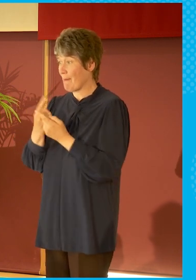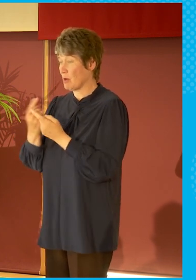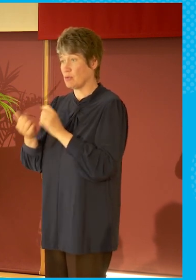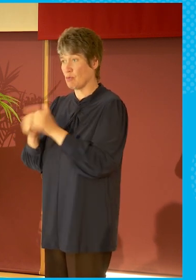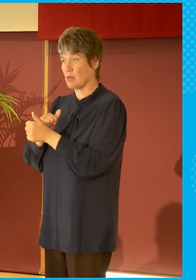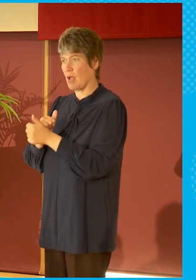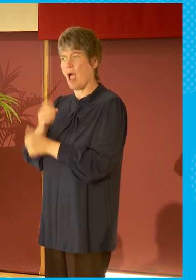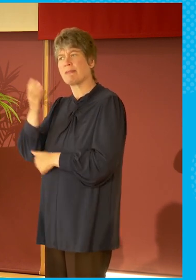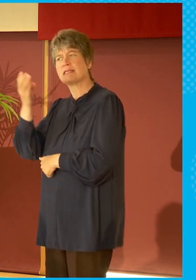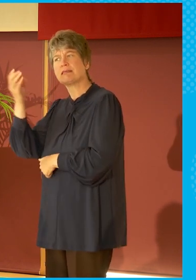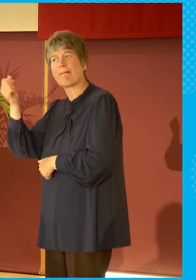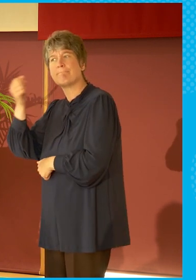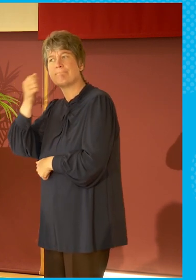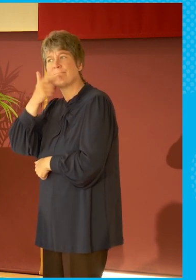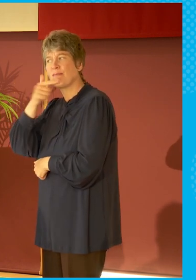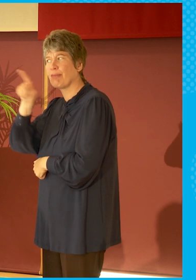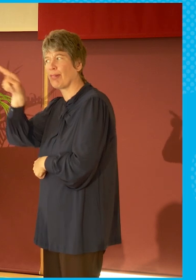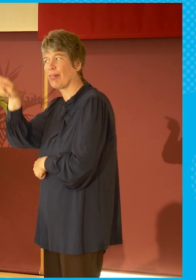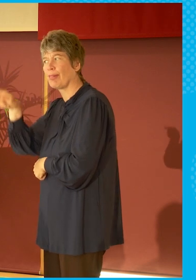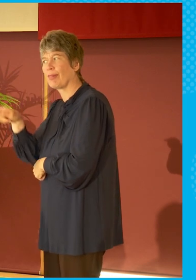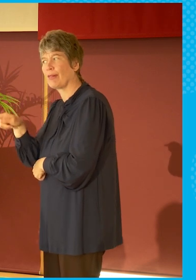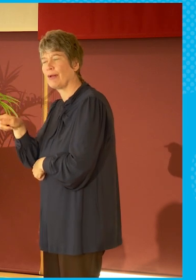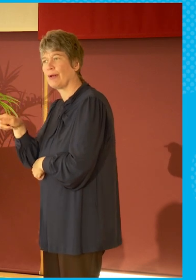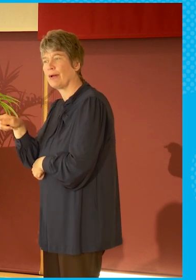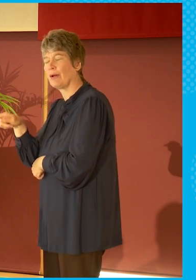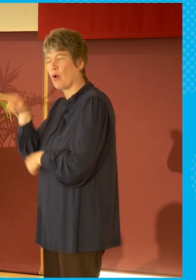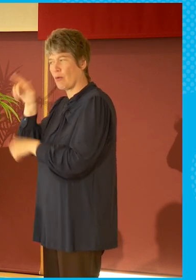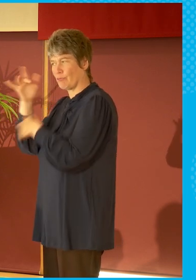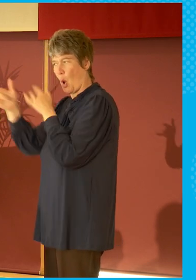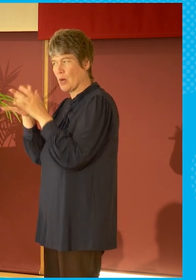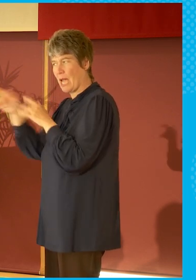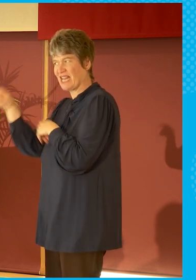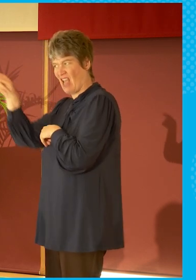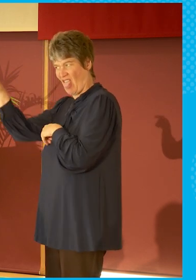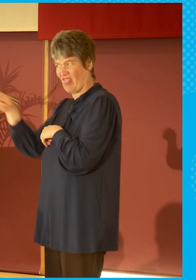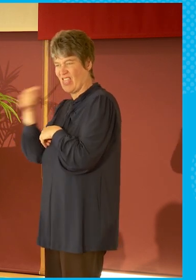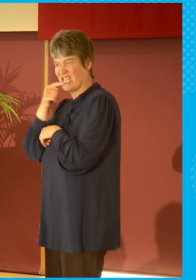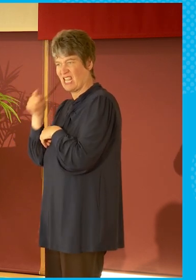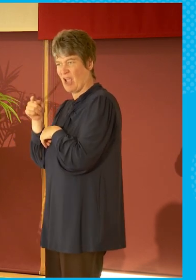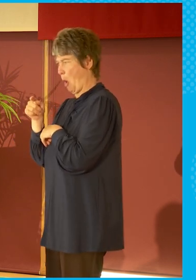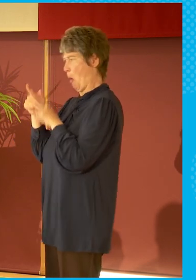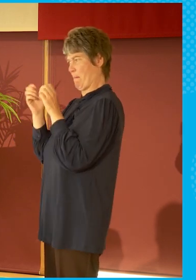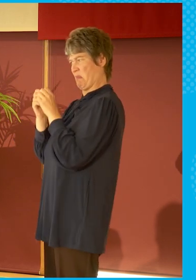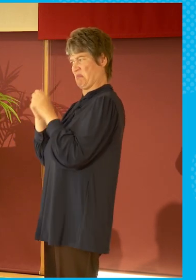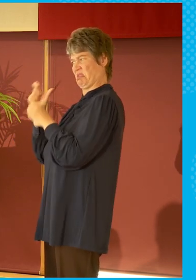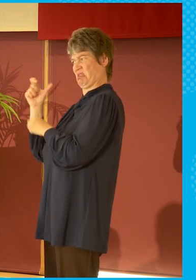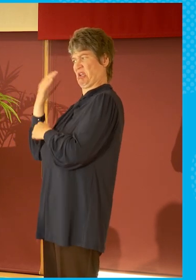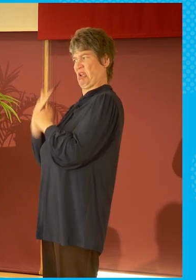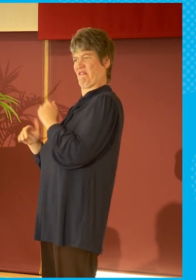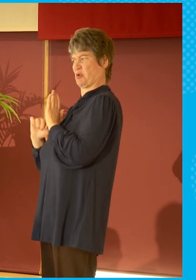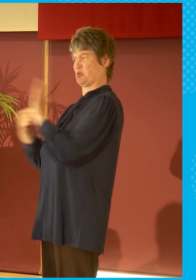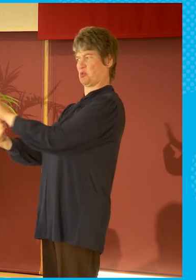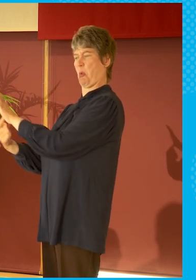online, and if you followed the people online who were saying it, you'd think, oh, the BBC doesn't care about Scotland. They're not showing the cycling. Except